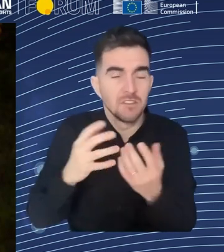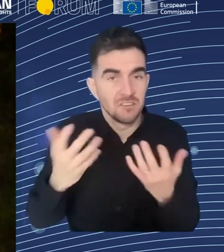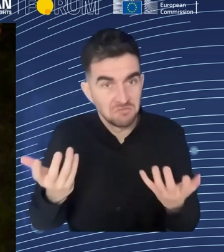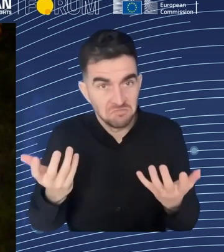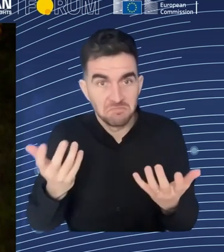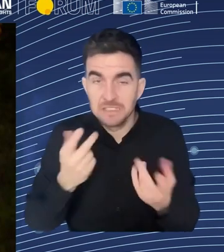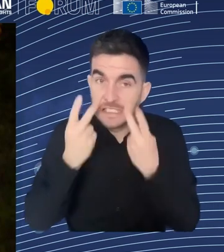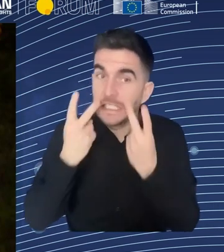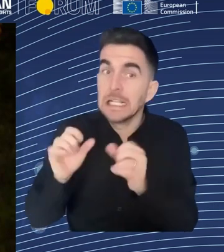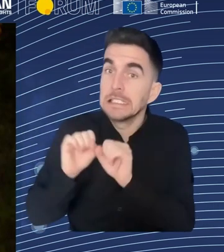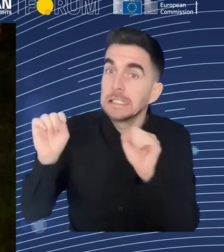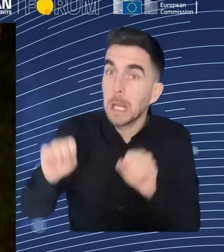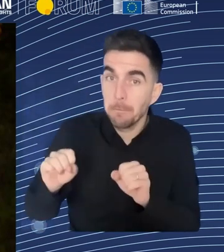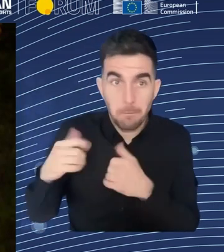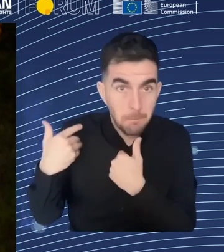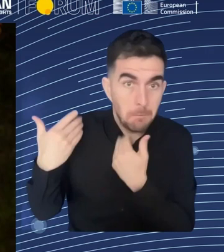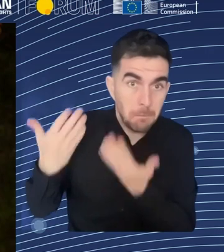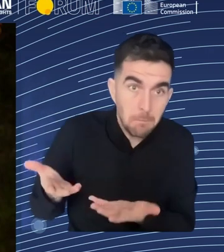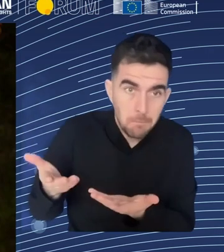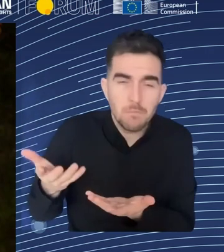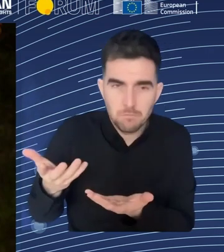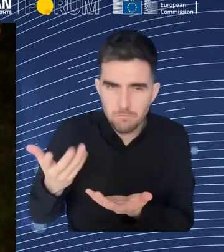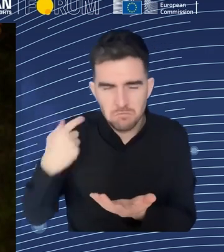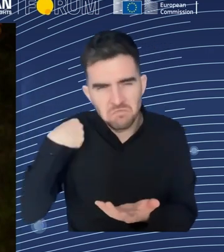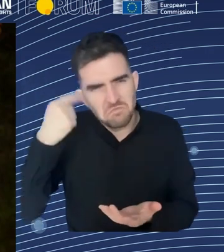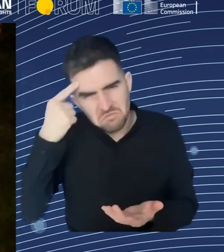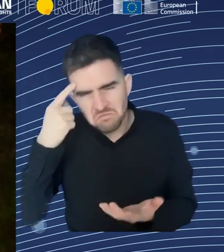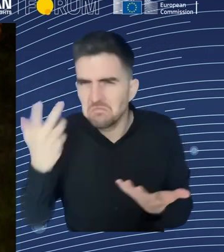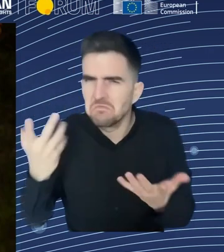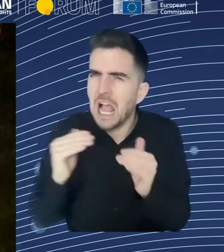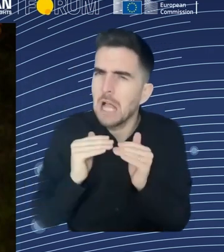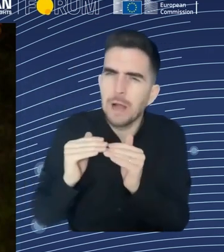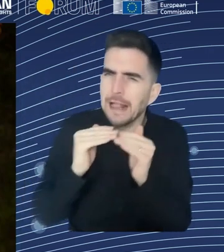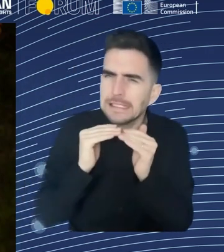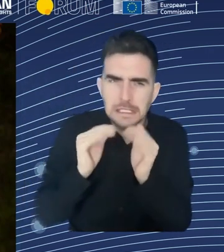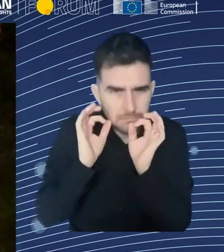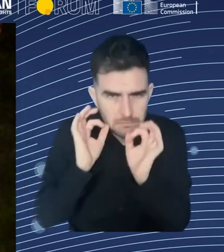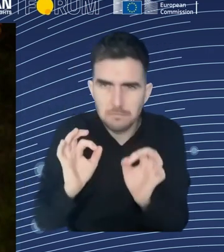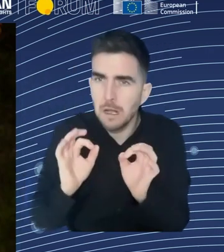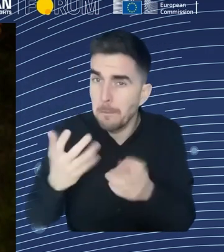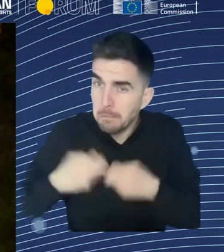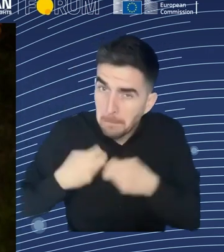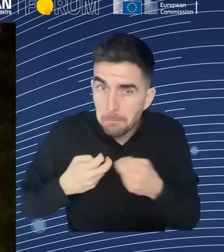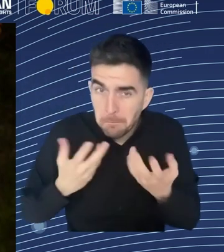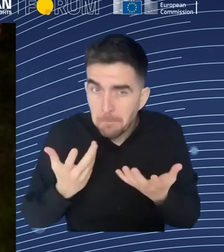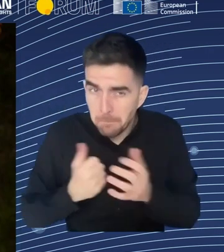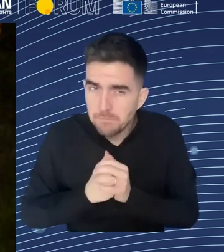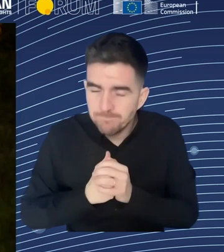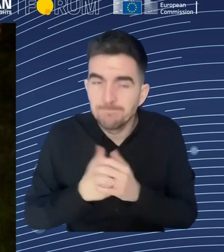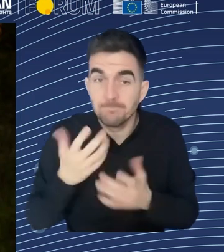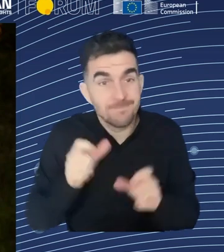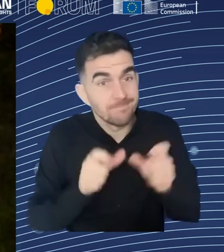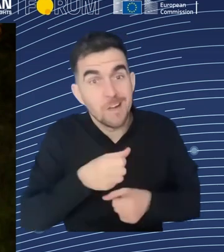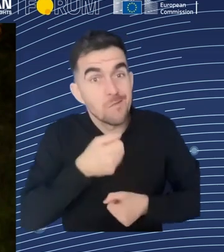I flag this because I think it's very important for us to ground the policy discussion that we are going to have in terms of the actual